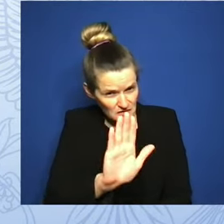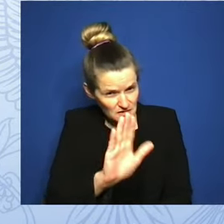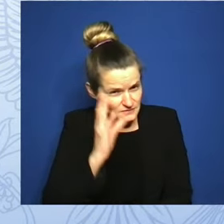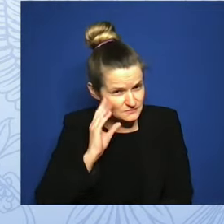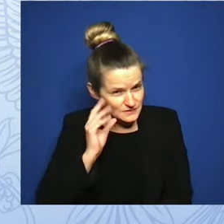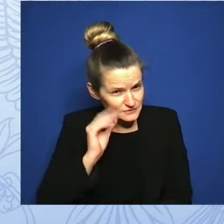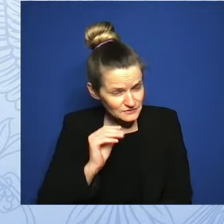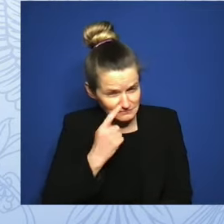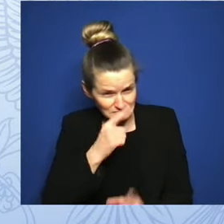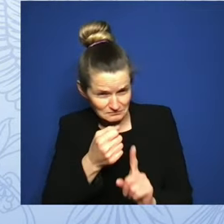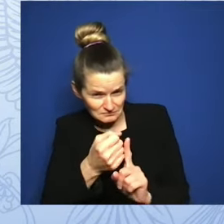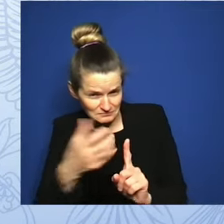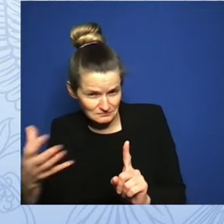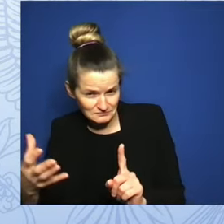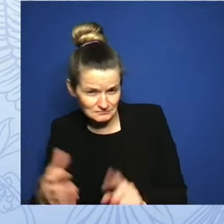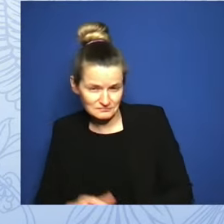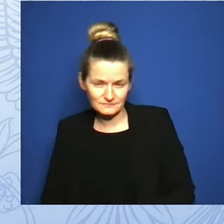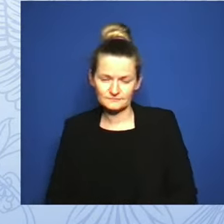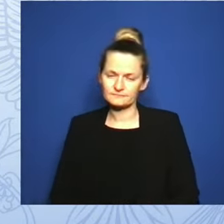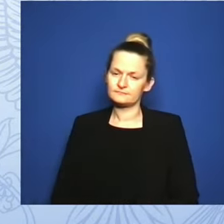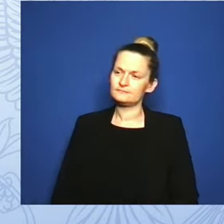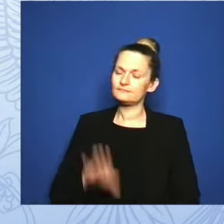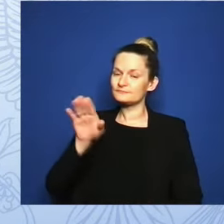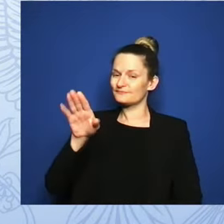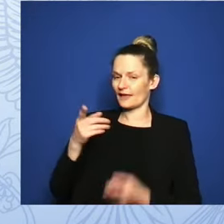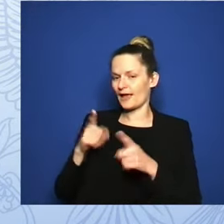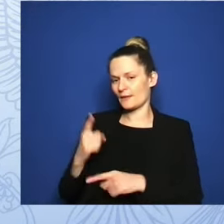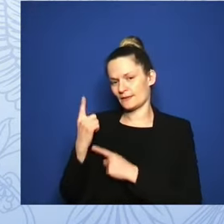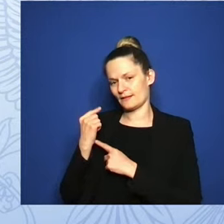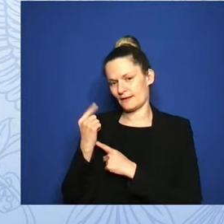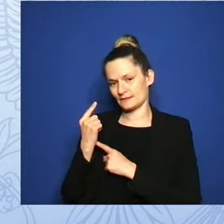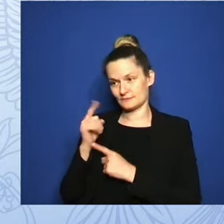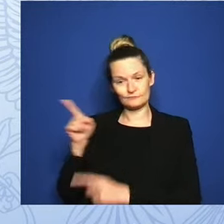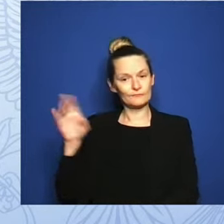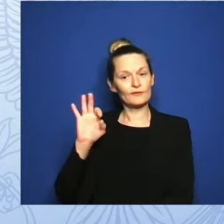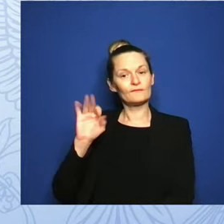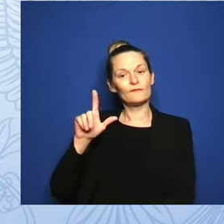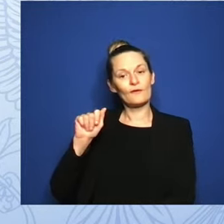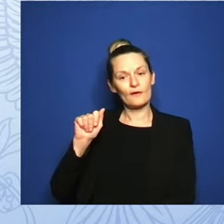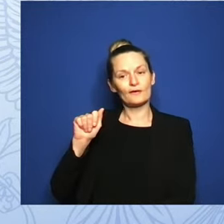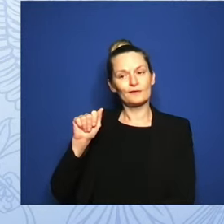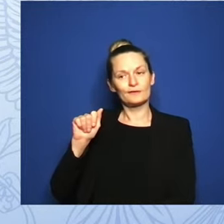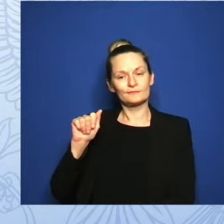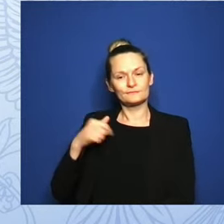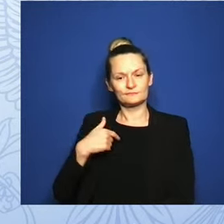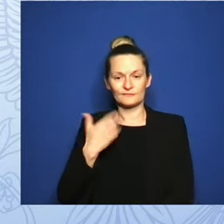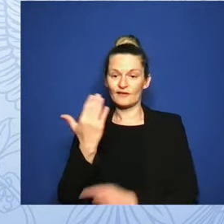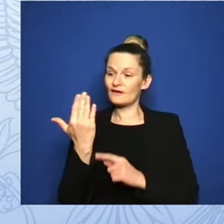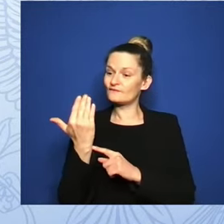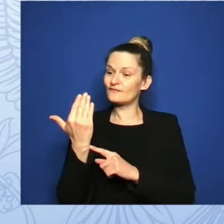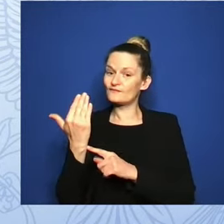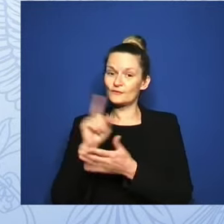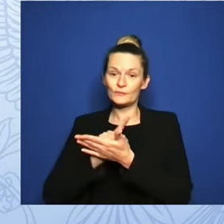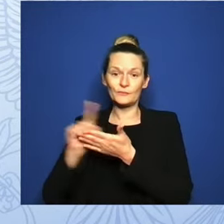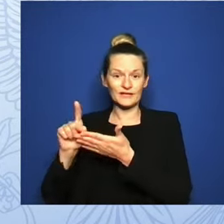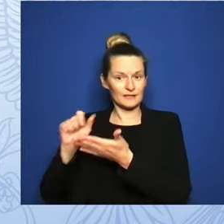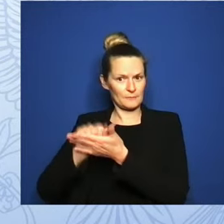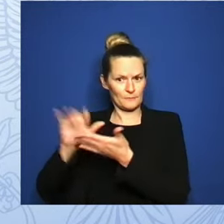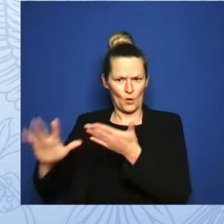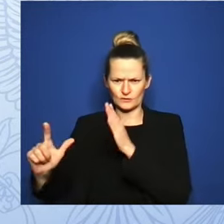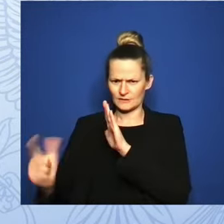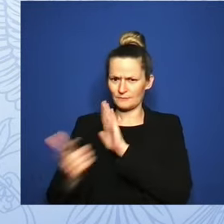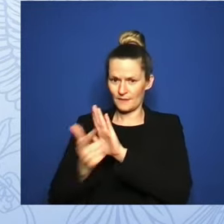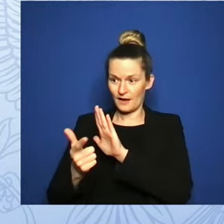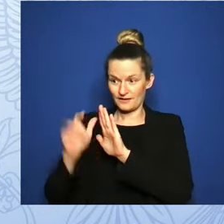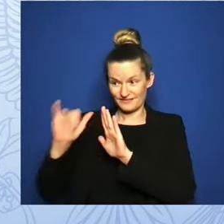Last year, the state of Florida's 15-week abortion ban very nearly killed me, and we still don't know how much damage